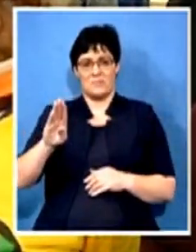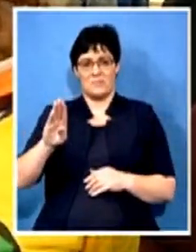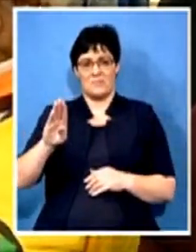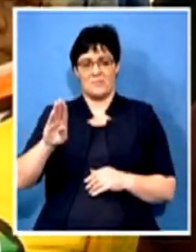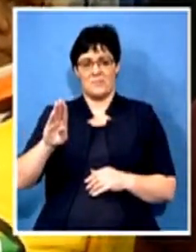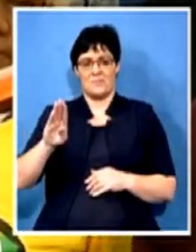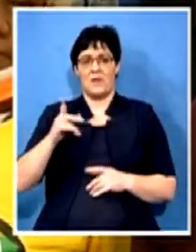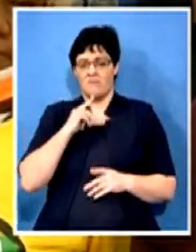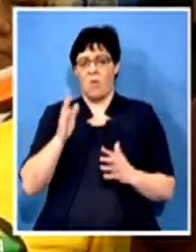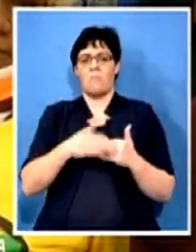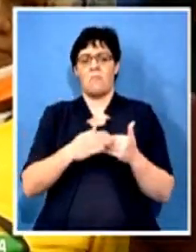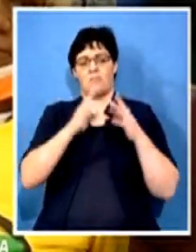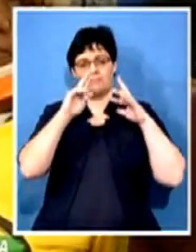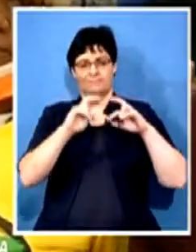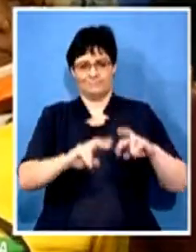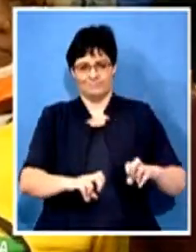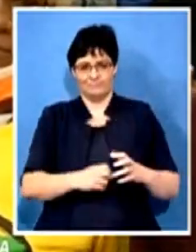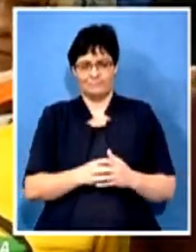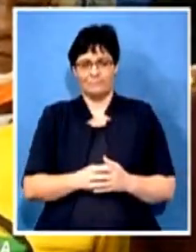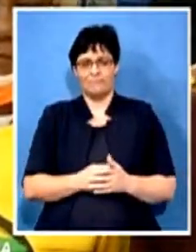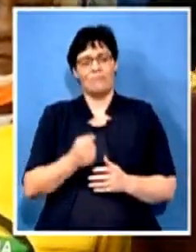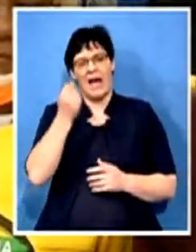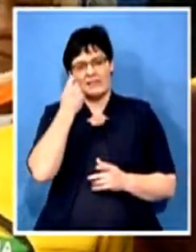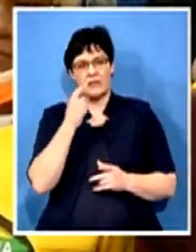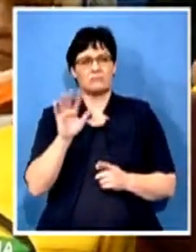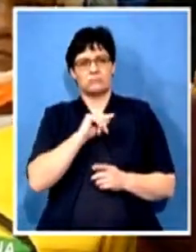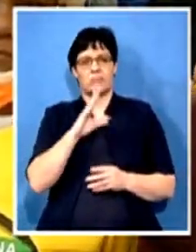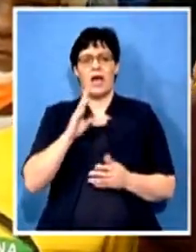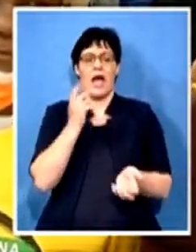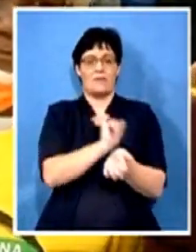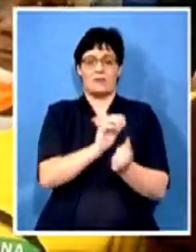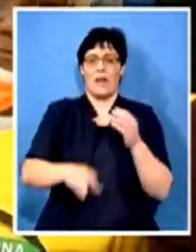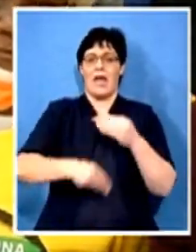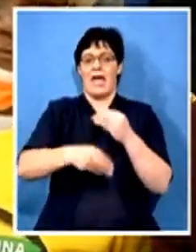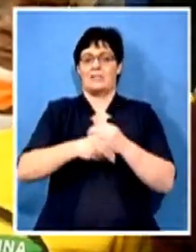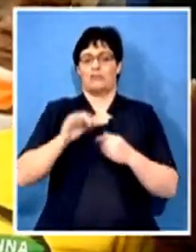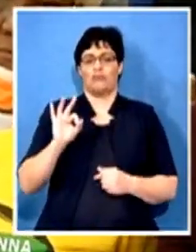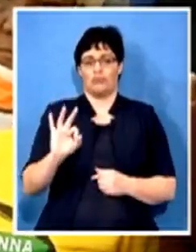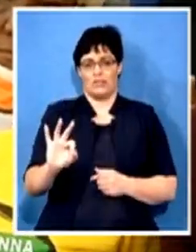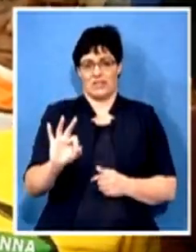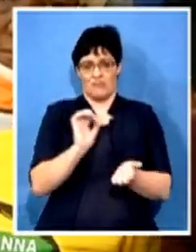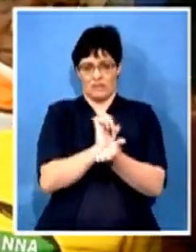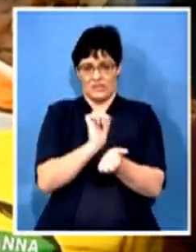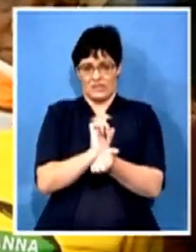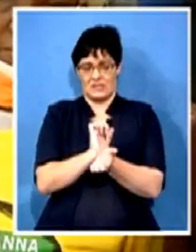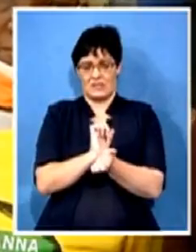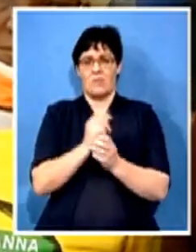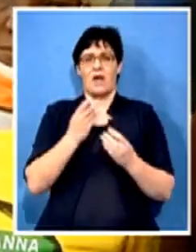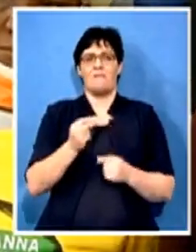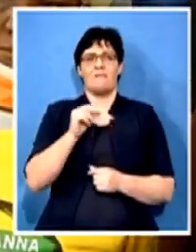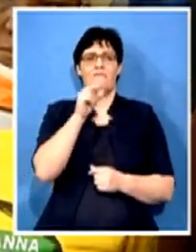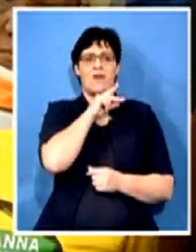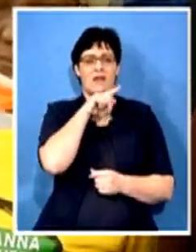that there will be about three more arrests. know that on Friday, we have got the ANC, SG, Ace Mahasule